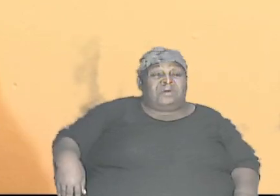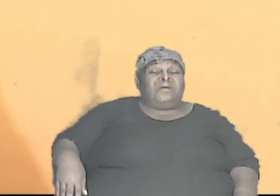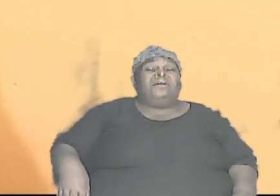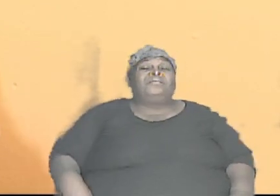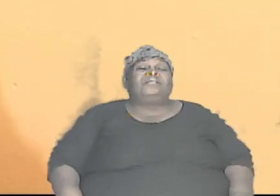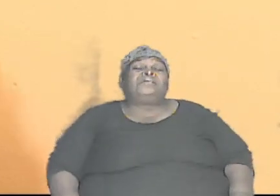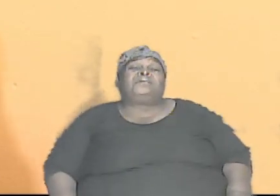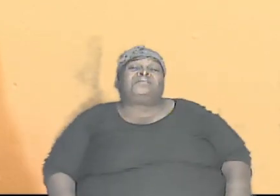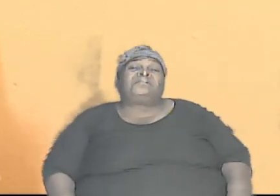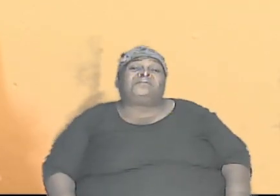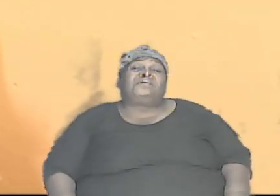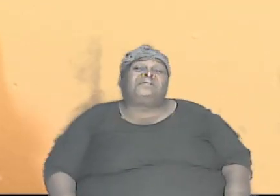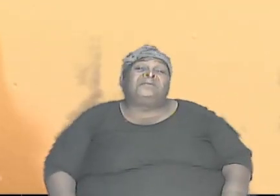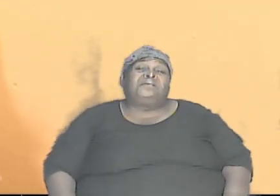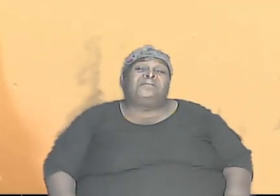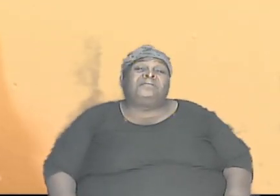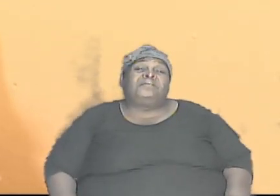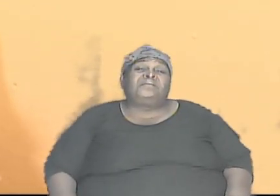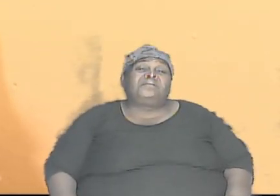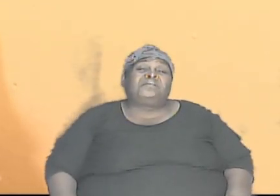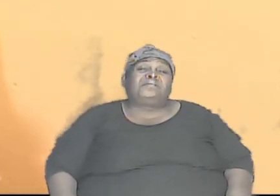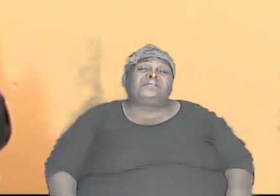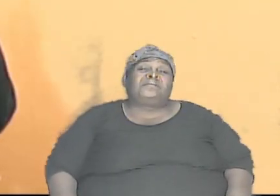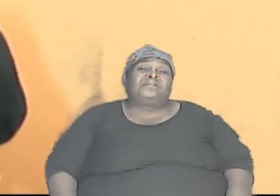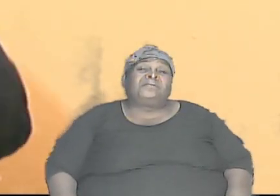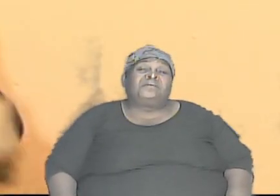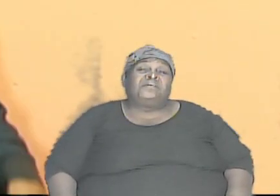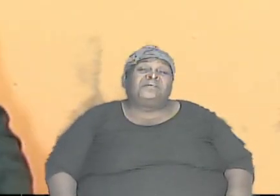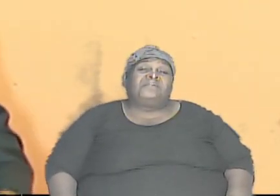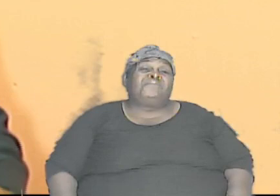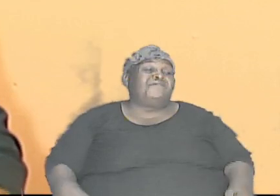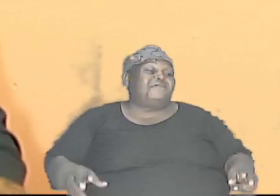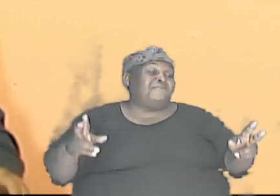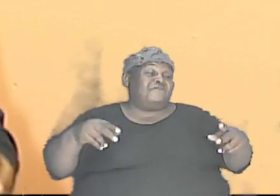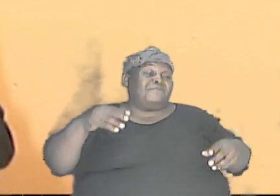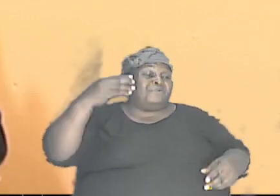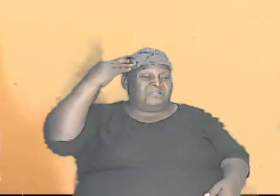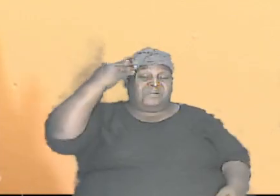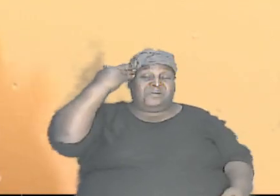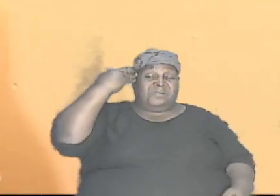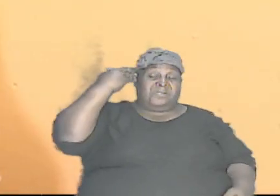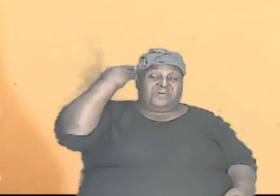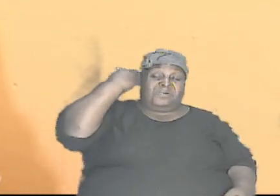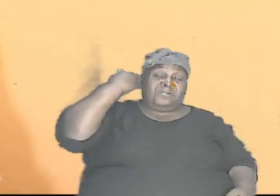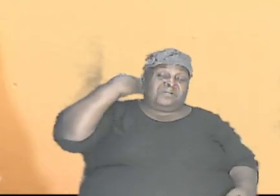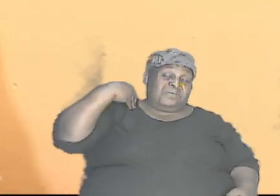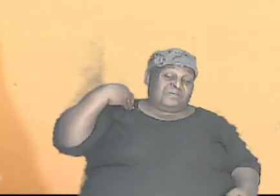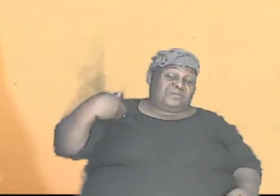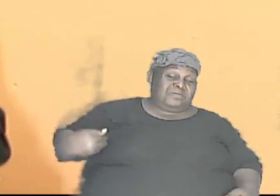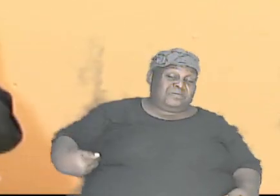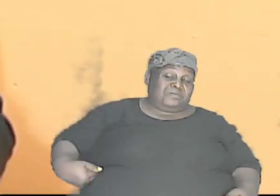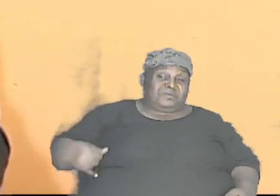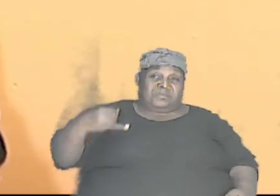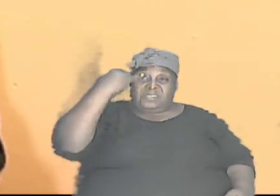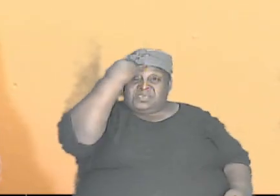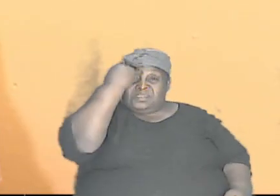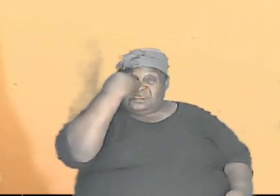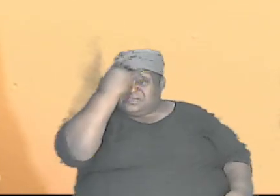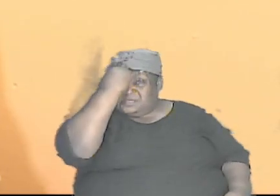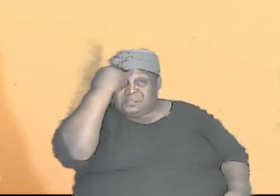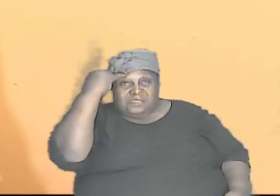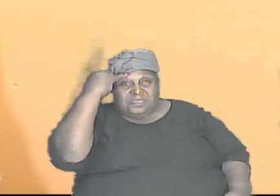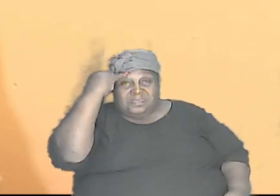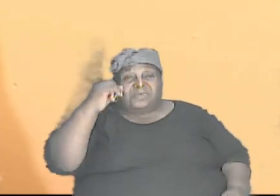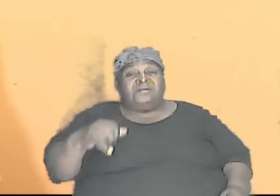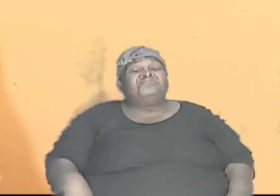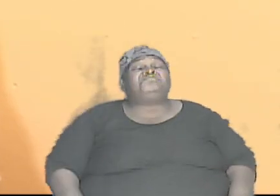below her bottom. Very long. It's also that she's an Indian, long hair.